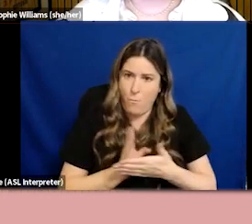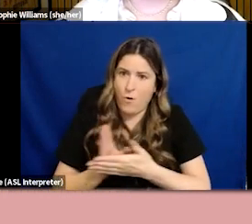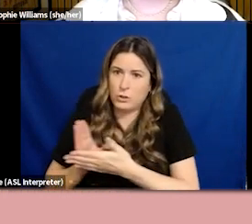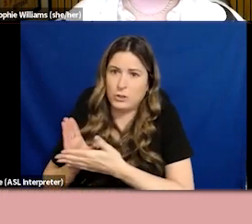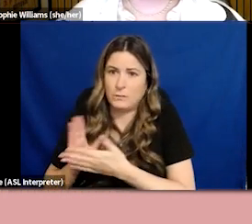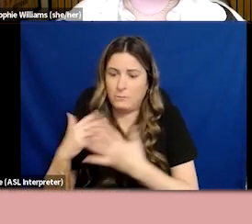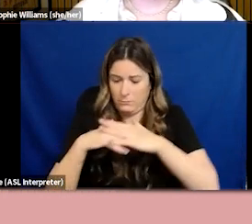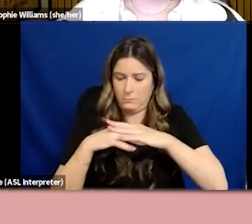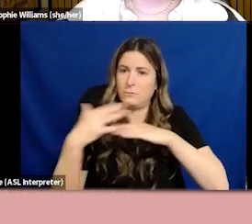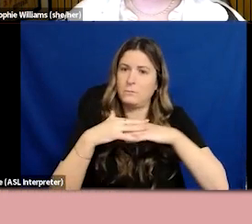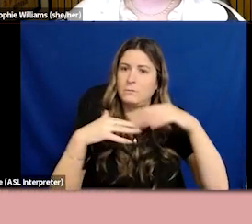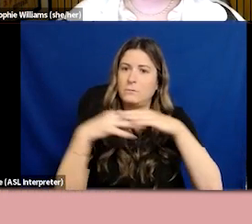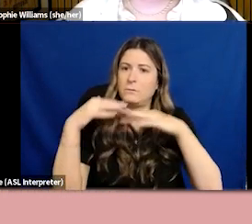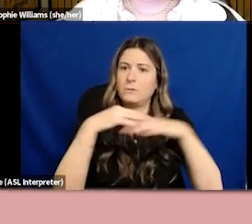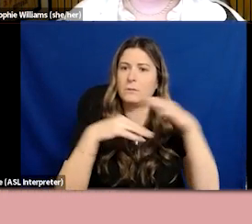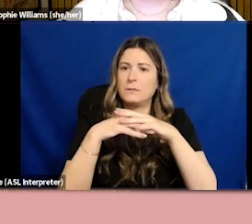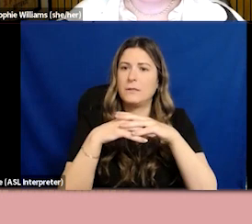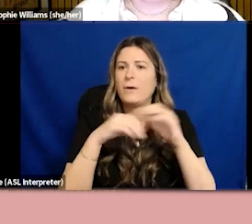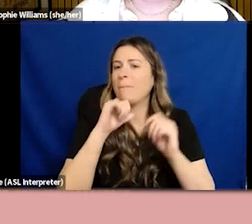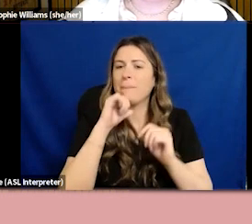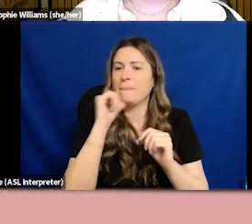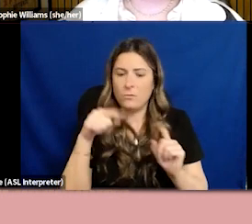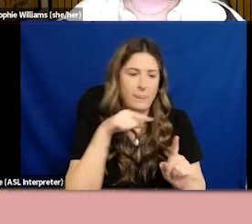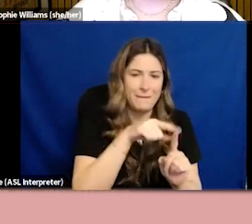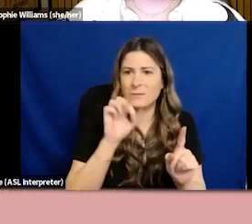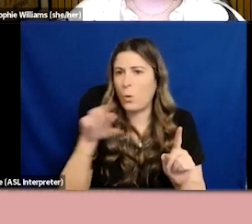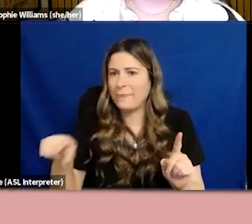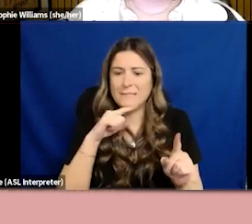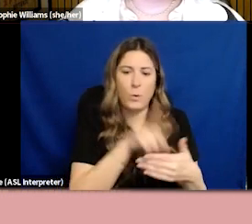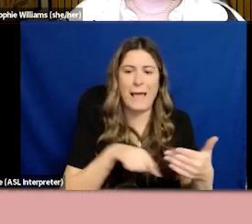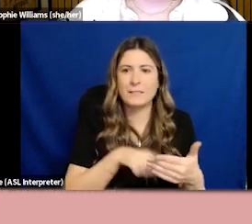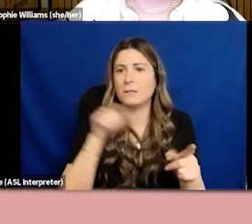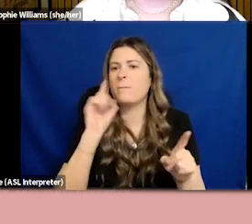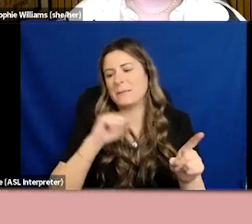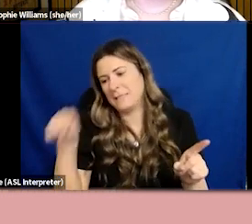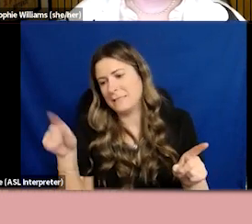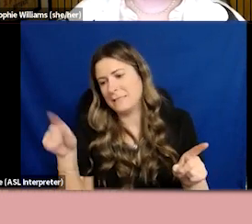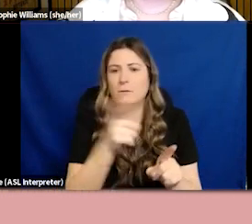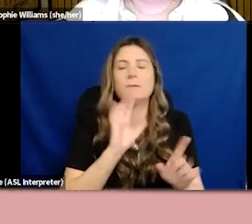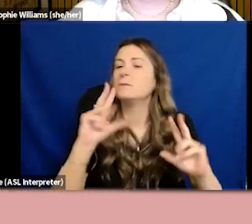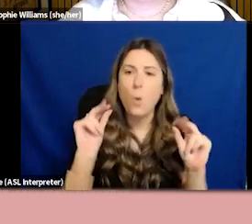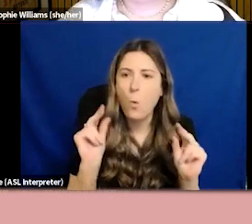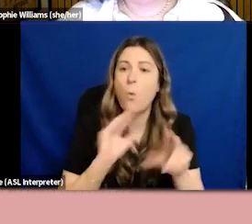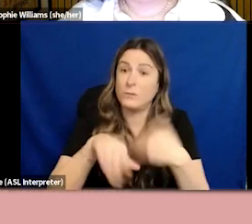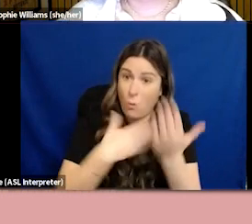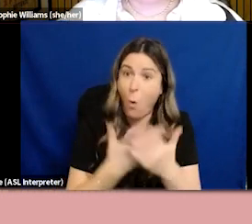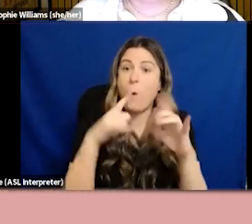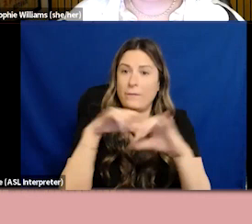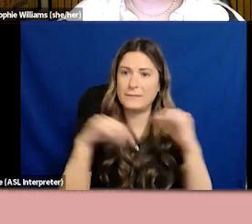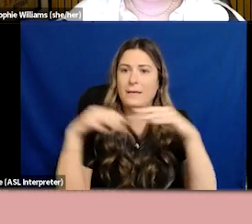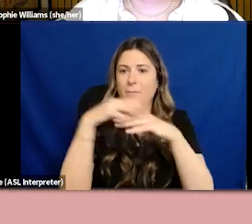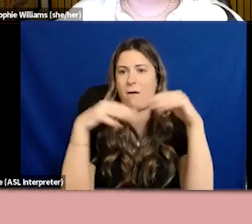And those intersections, they impact how society sees us and treats us. And that impacts on all of our lived